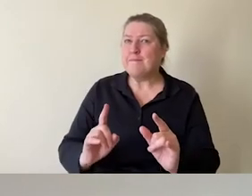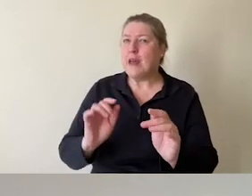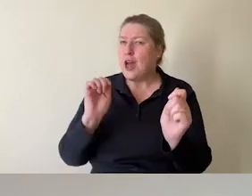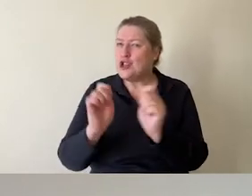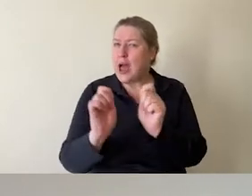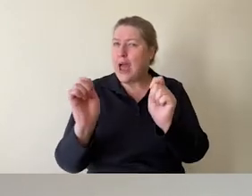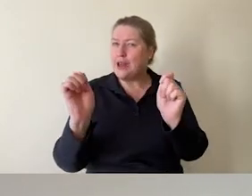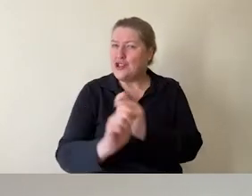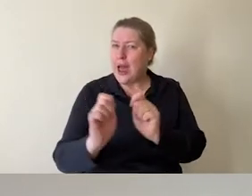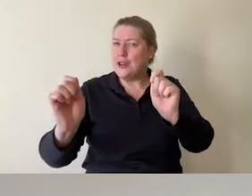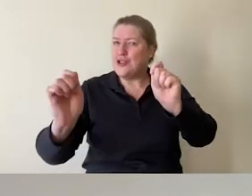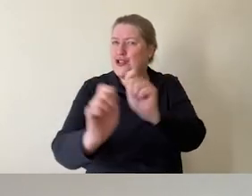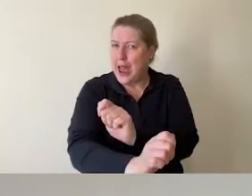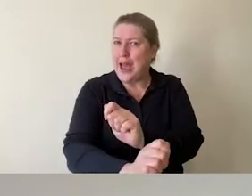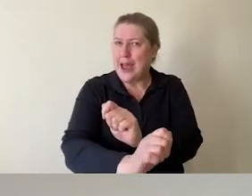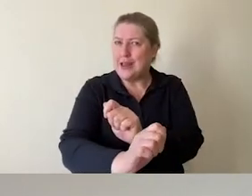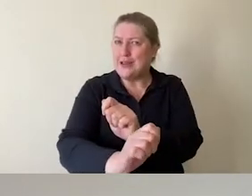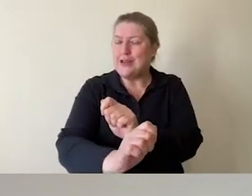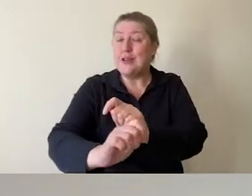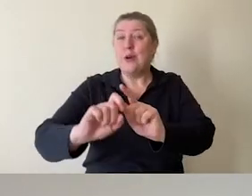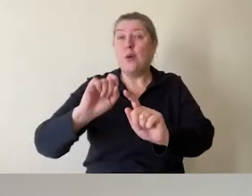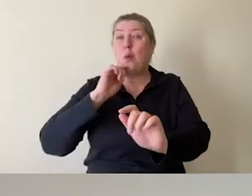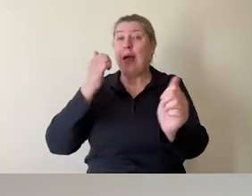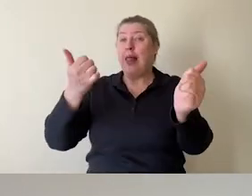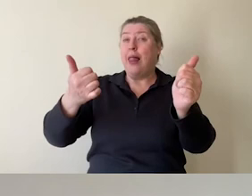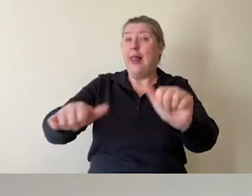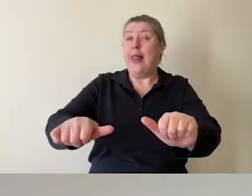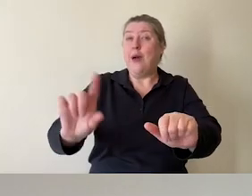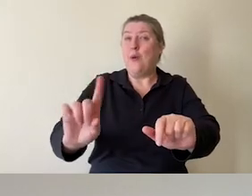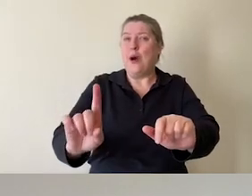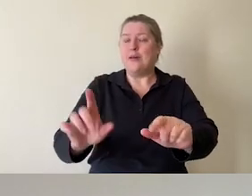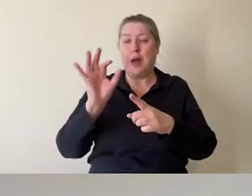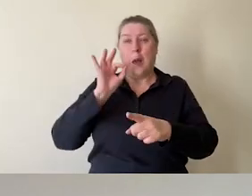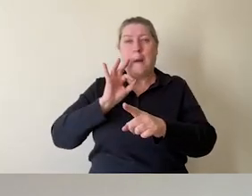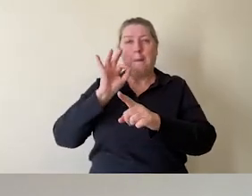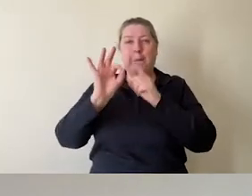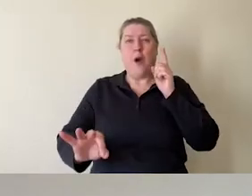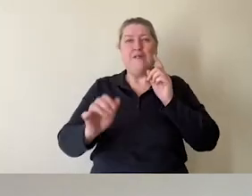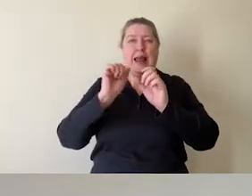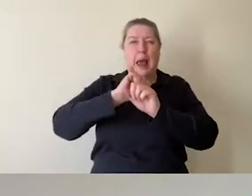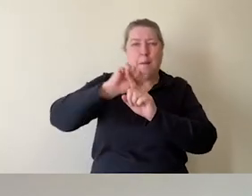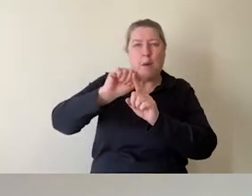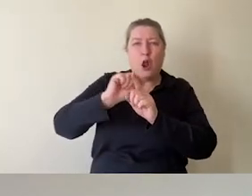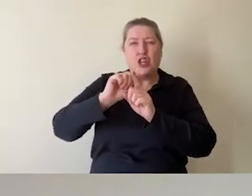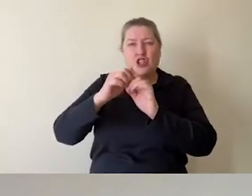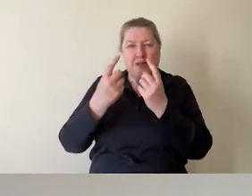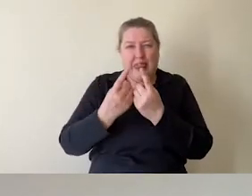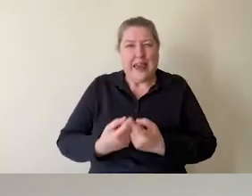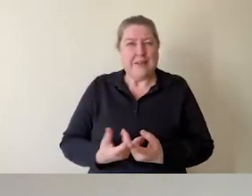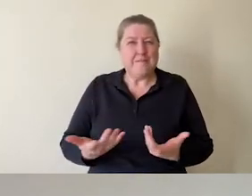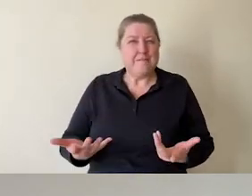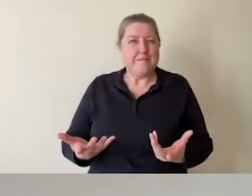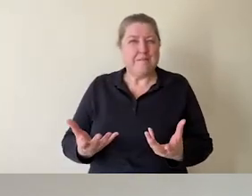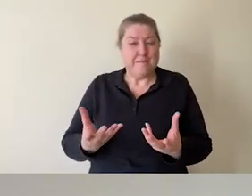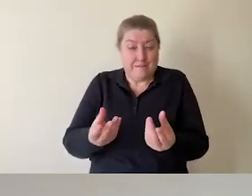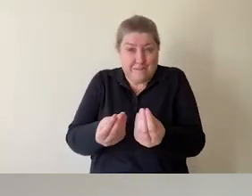change, change, change, change, and you will end up with a perfectly polished product. None of our